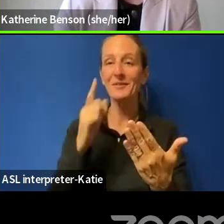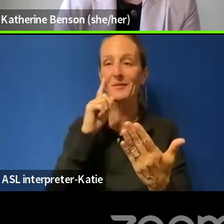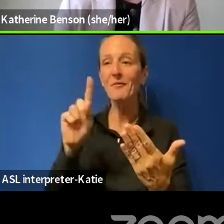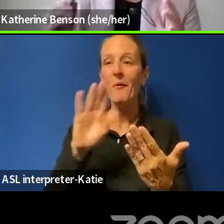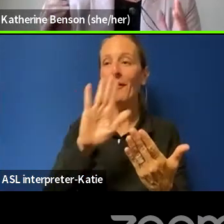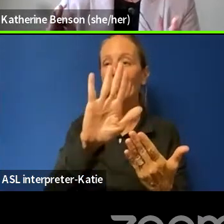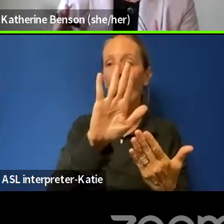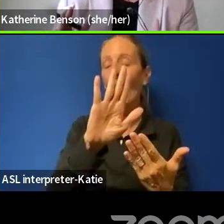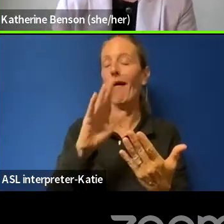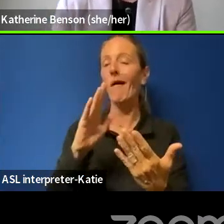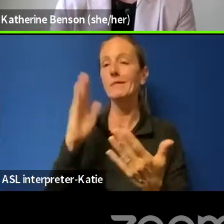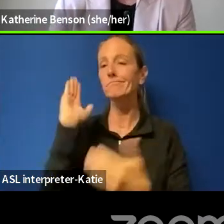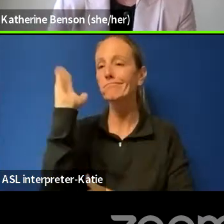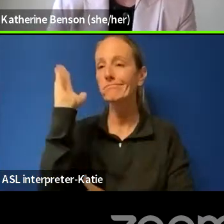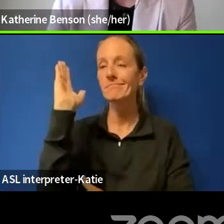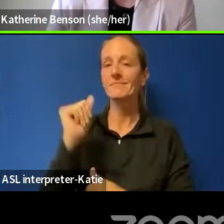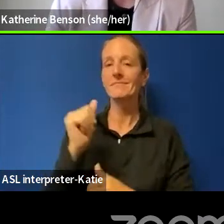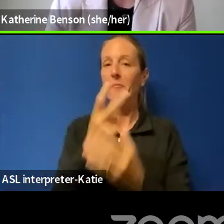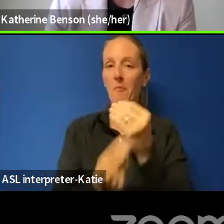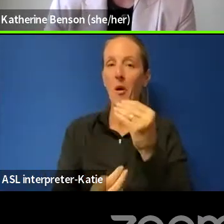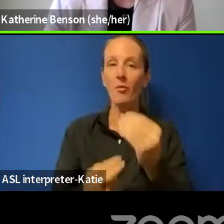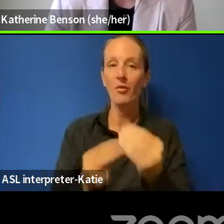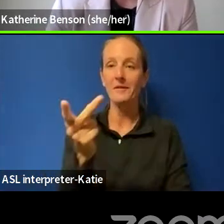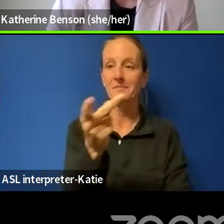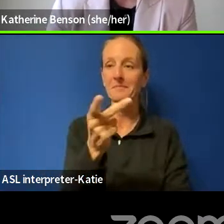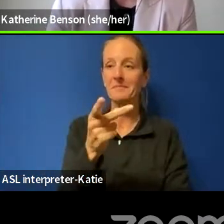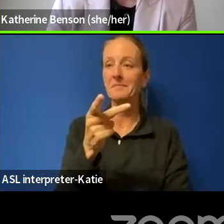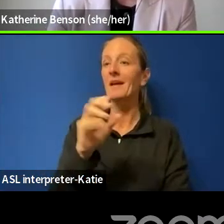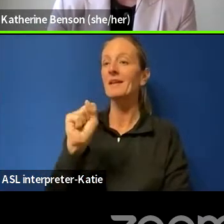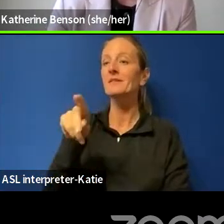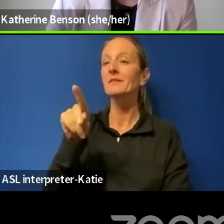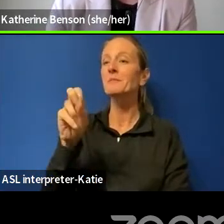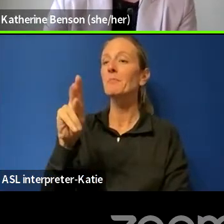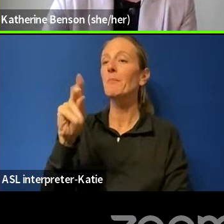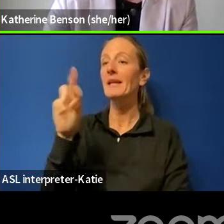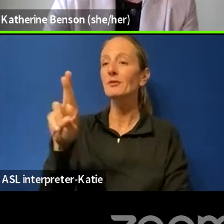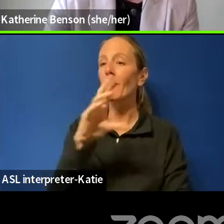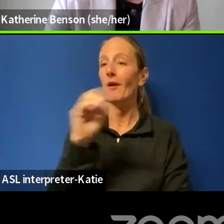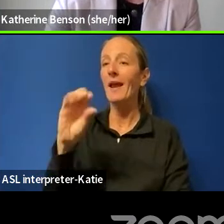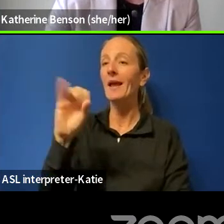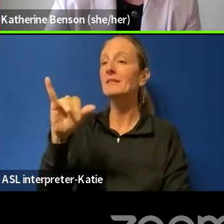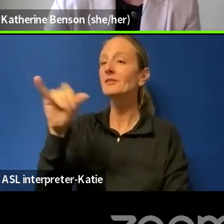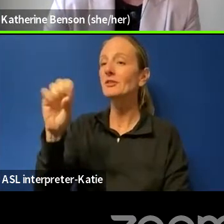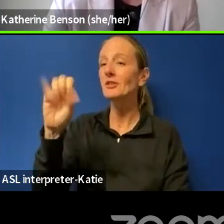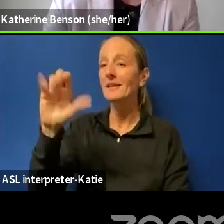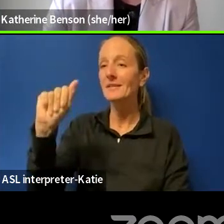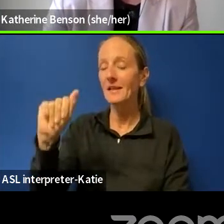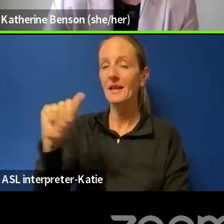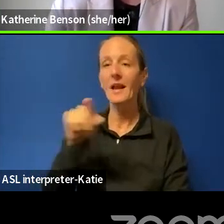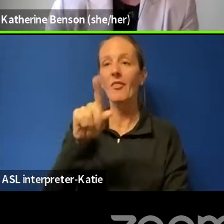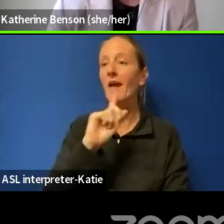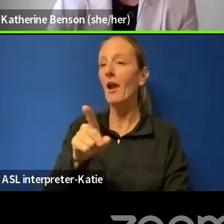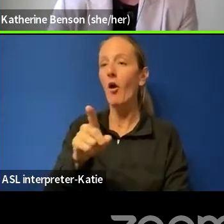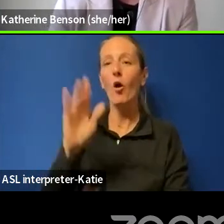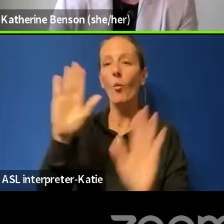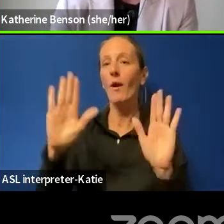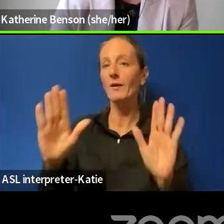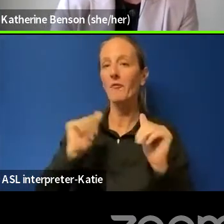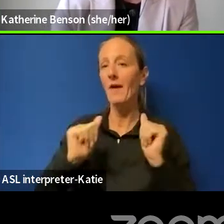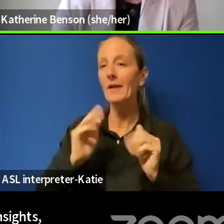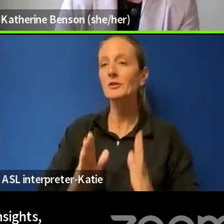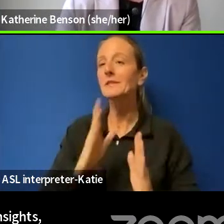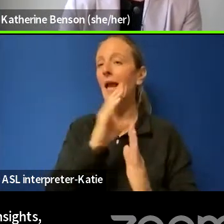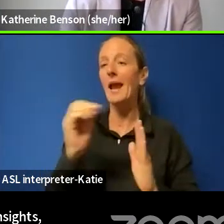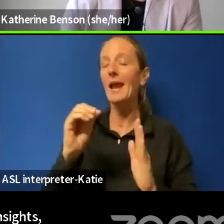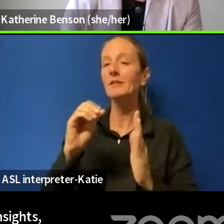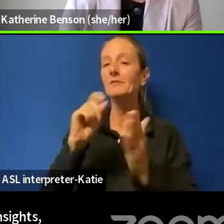Jessica, it's been wonderful to work with you both, um, Spencer and Jessica are both wonderful activists and wonderful journalists, and the BCCLA is